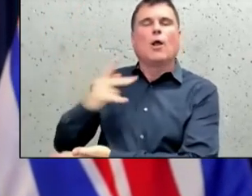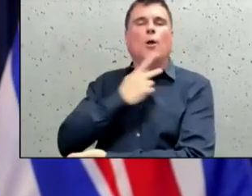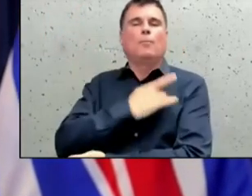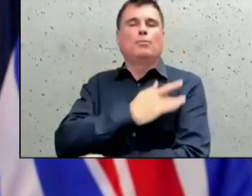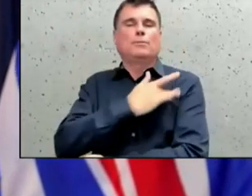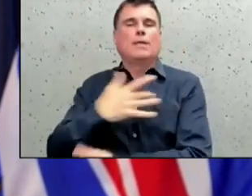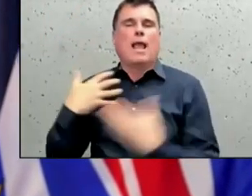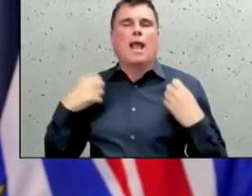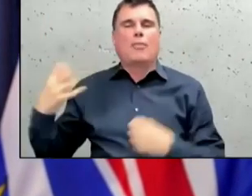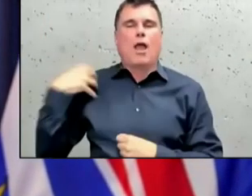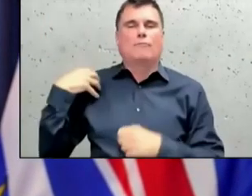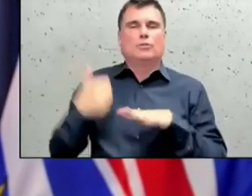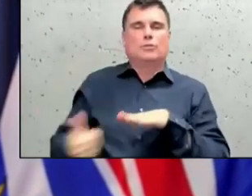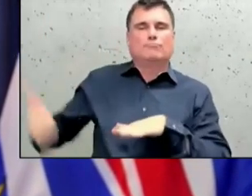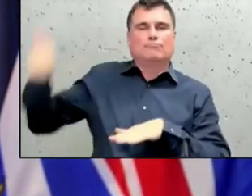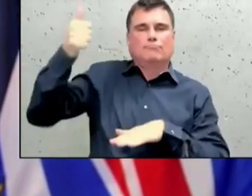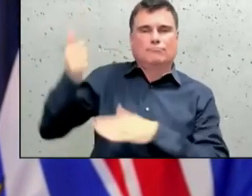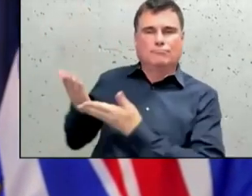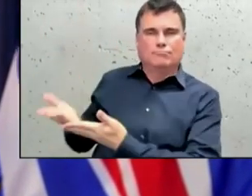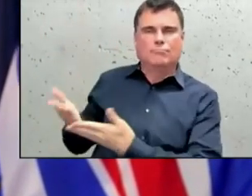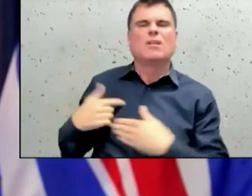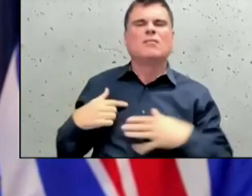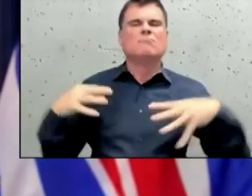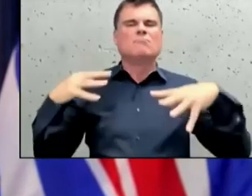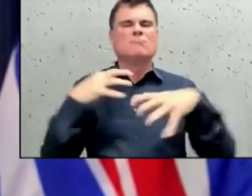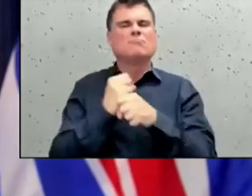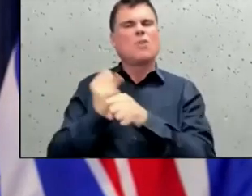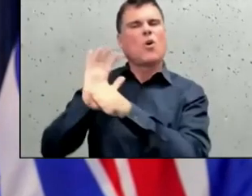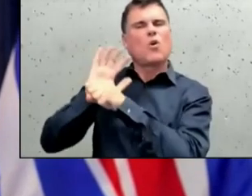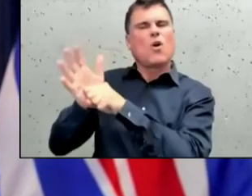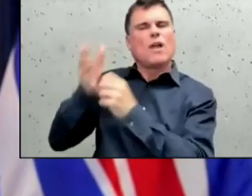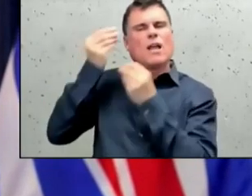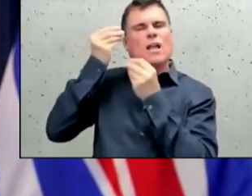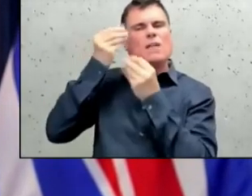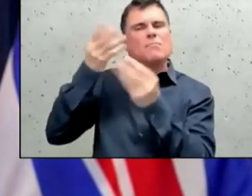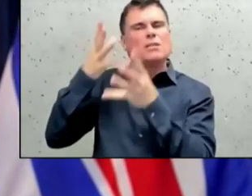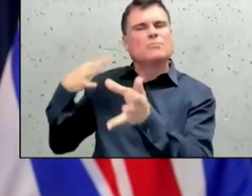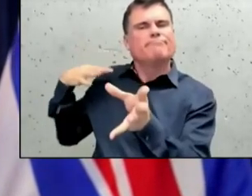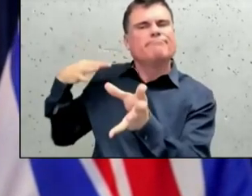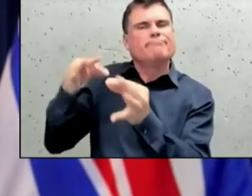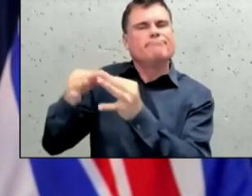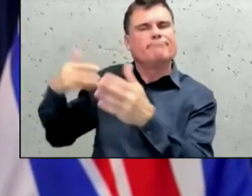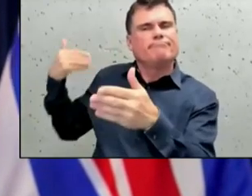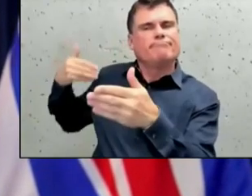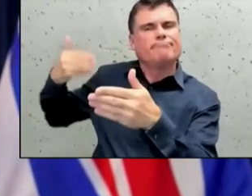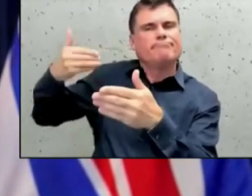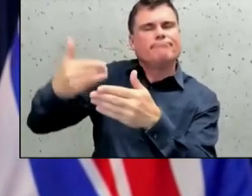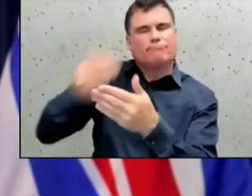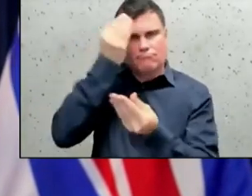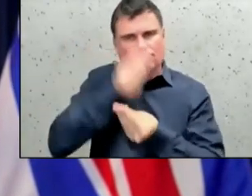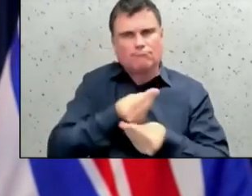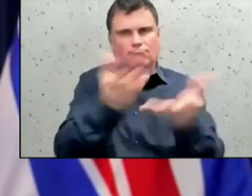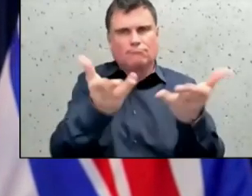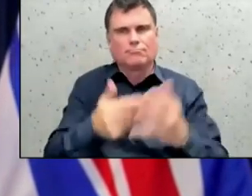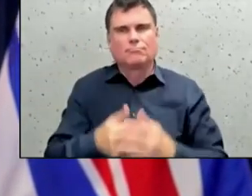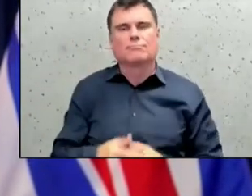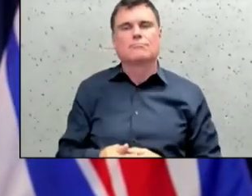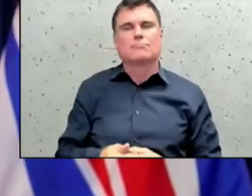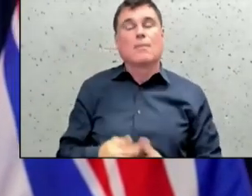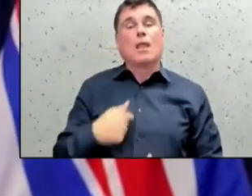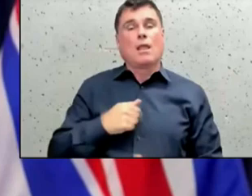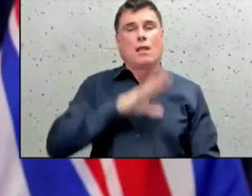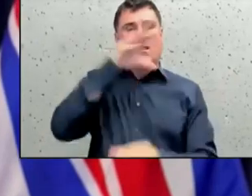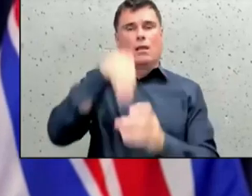COVID-19 briefing for Thursday, November the 4th. We're honored to be here on the territory of Lekwungen-speaking